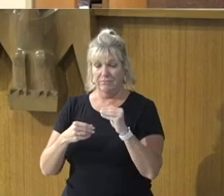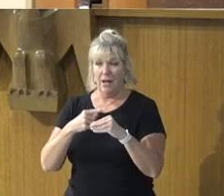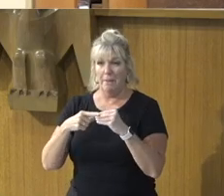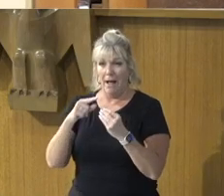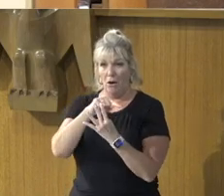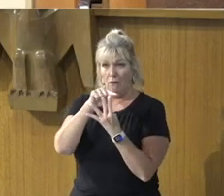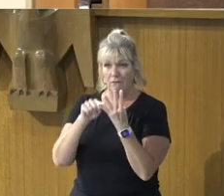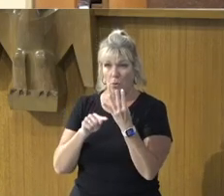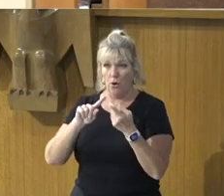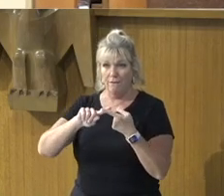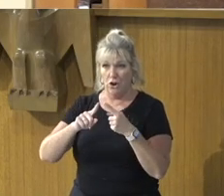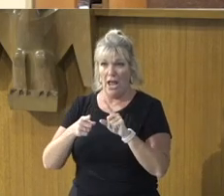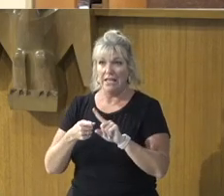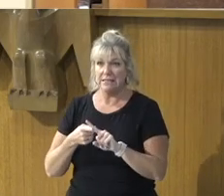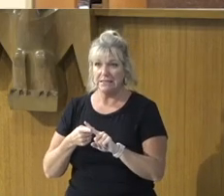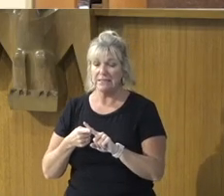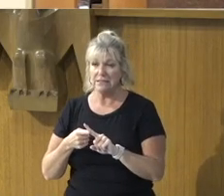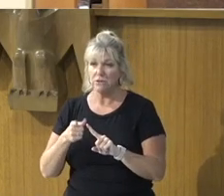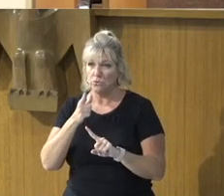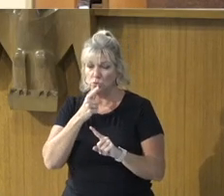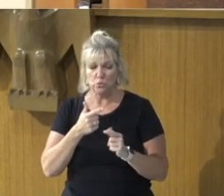Of a poor paralytic,